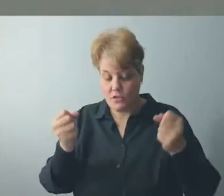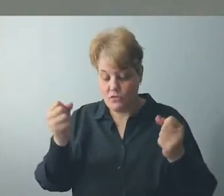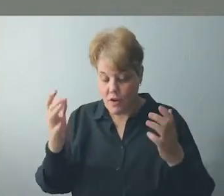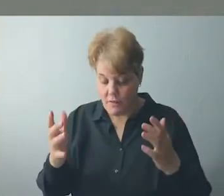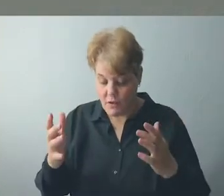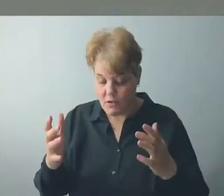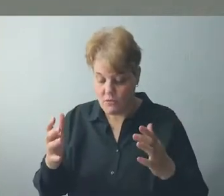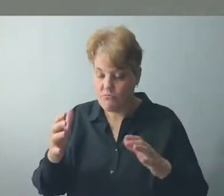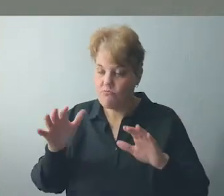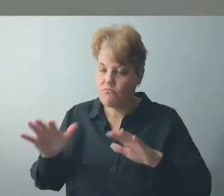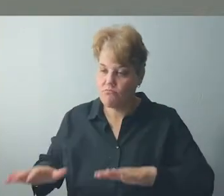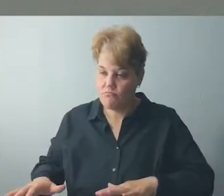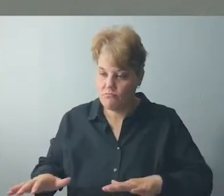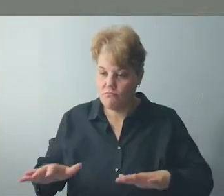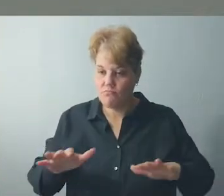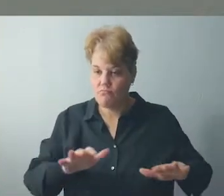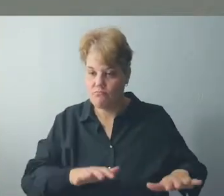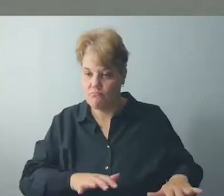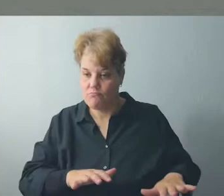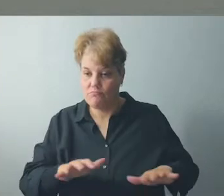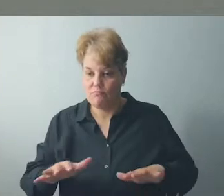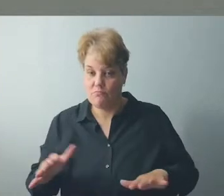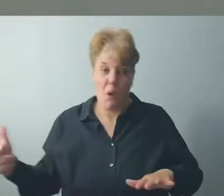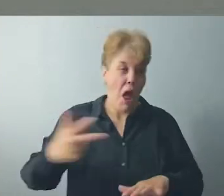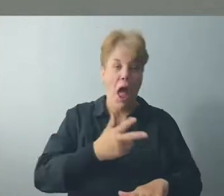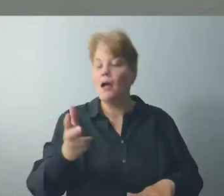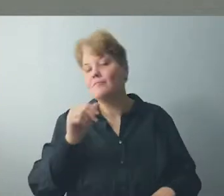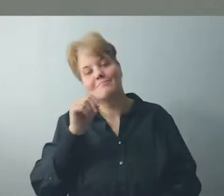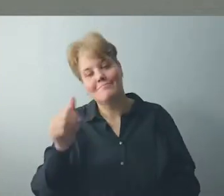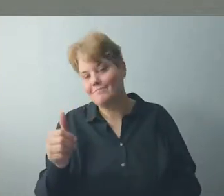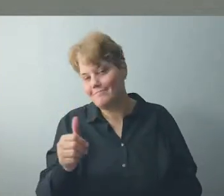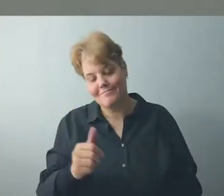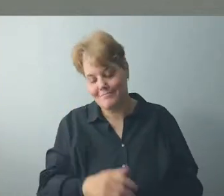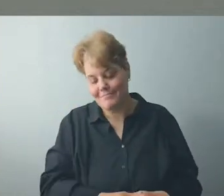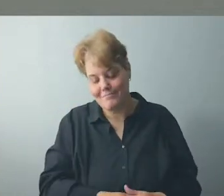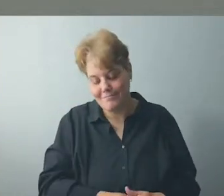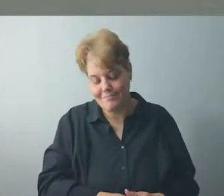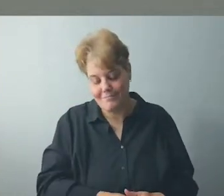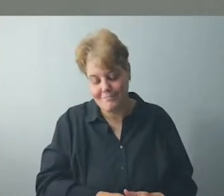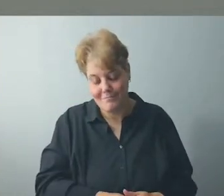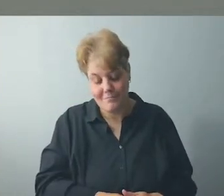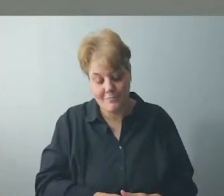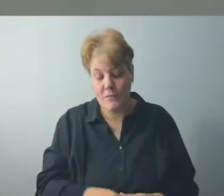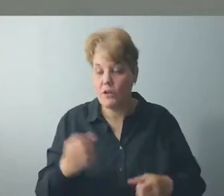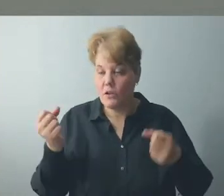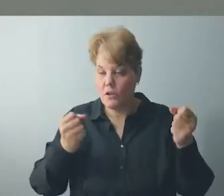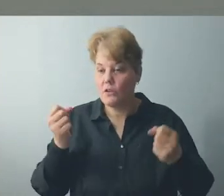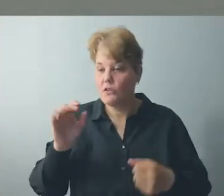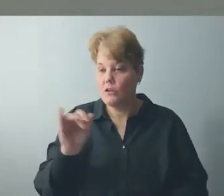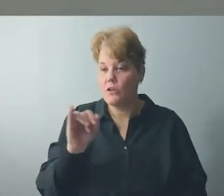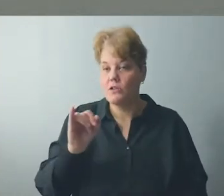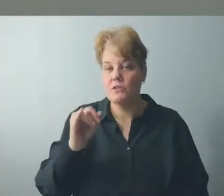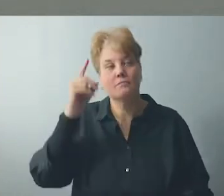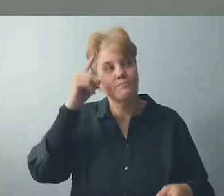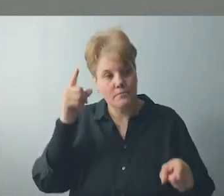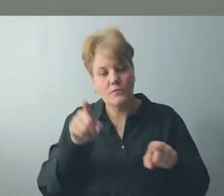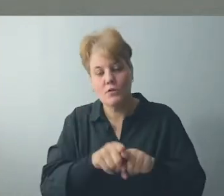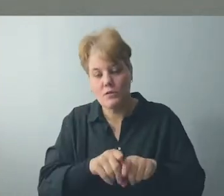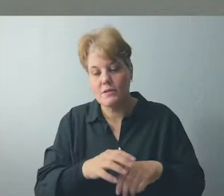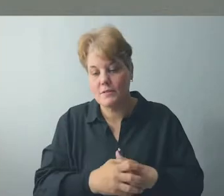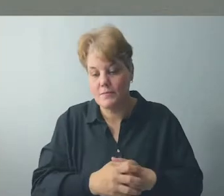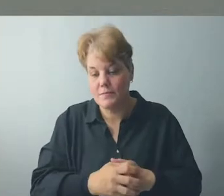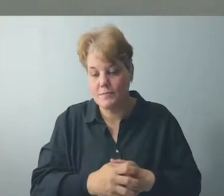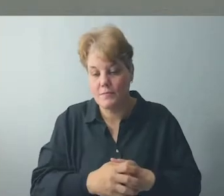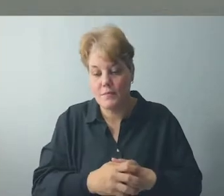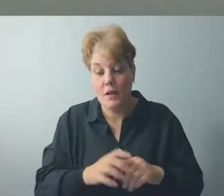insurance companies. However, student drivers might actually be more cautious because they're being given direct instruction as to how to